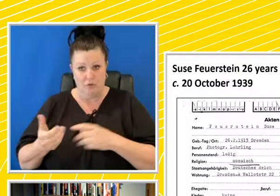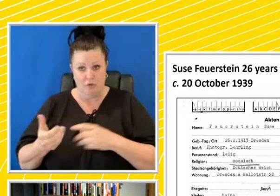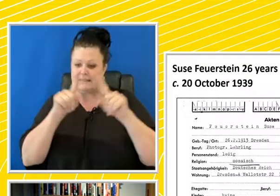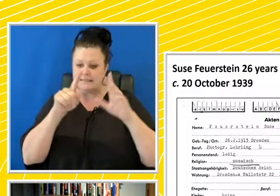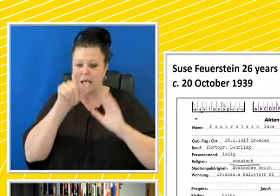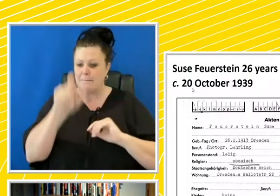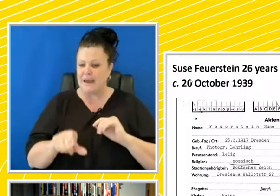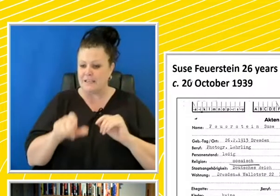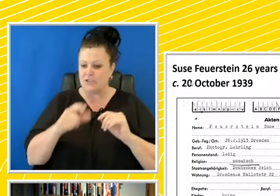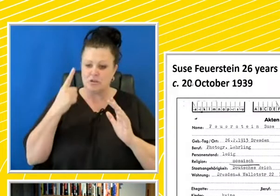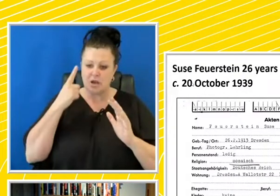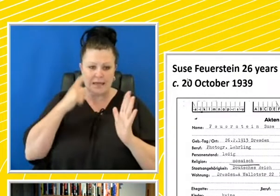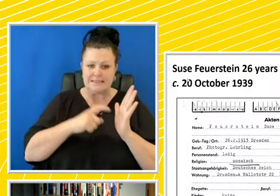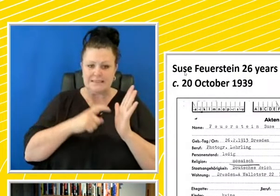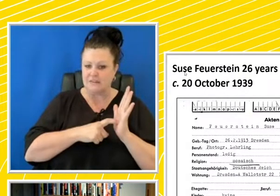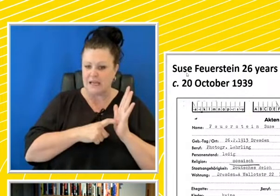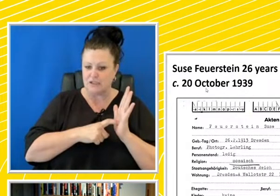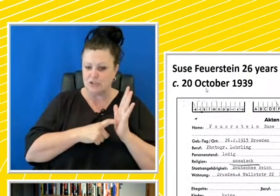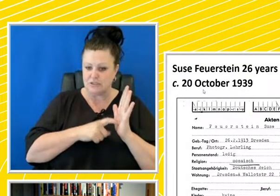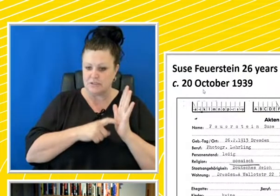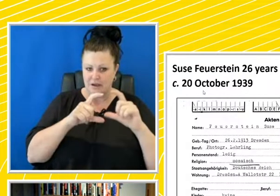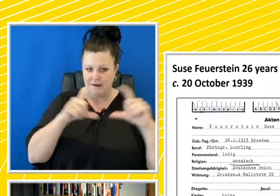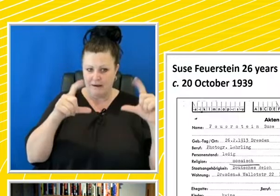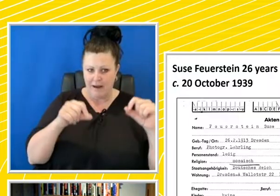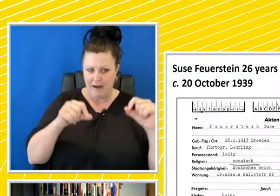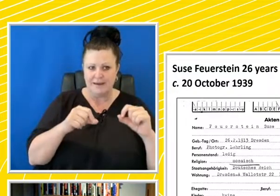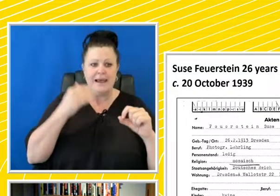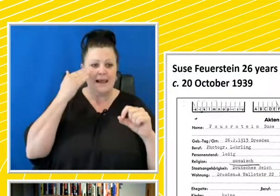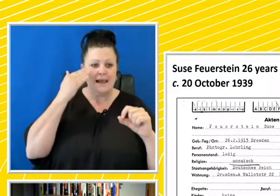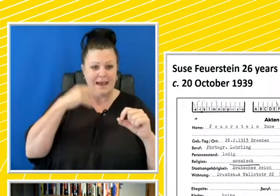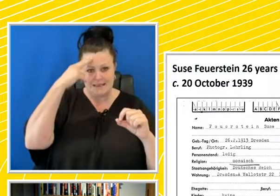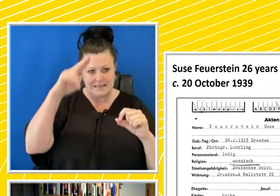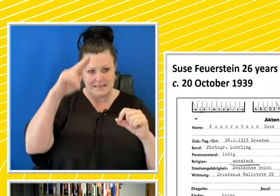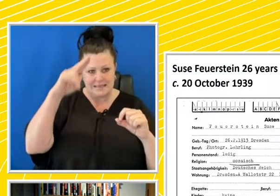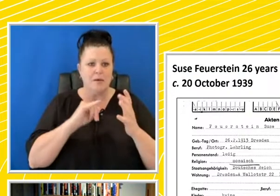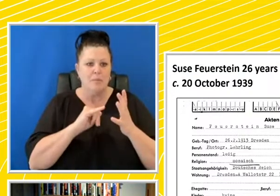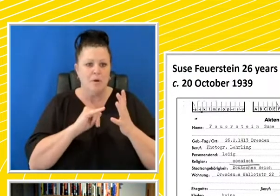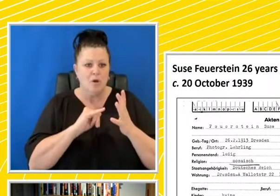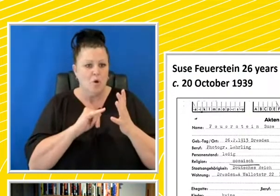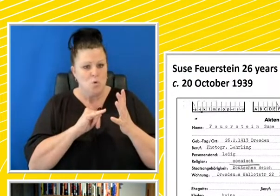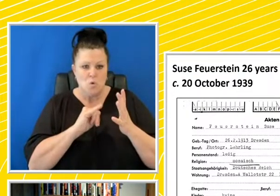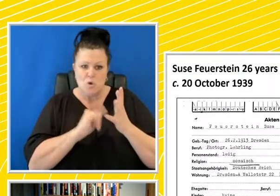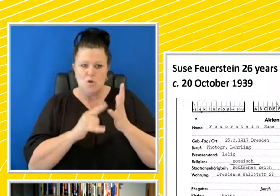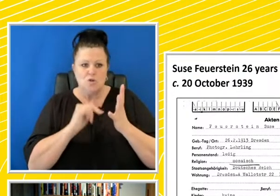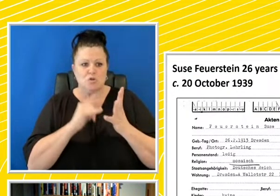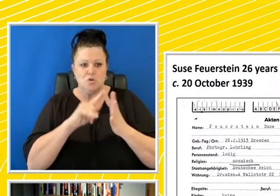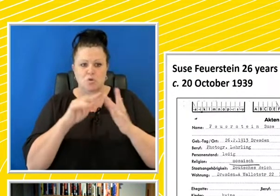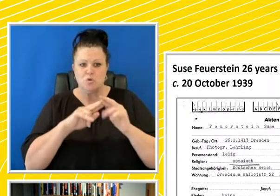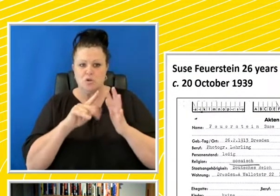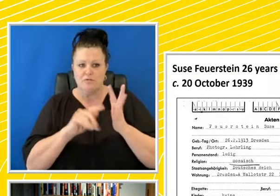card of a young lady named Sousa Feuerstein. She was held in the Arnsdorf